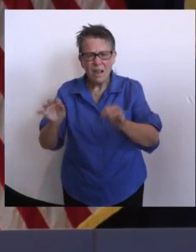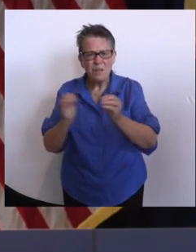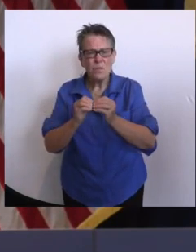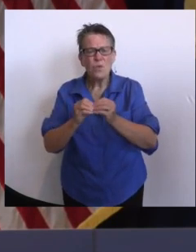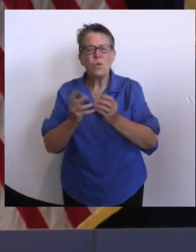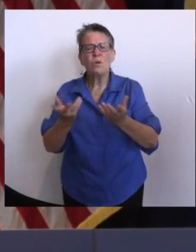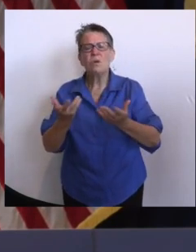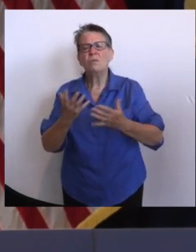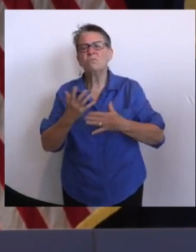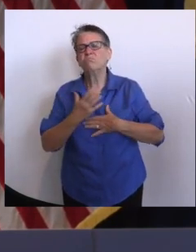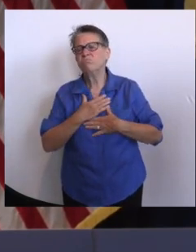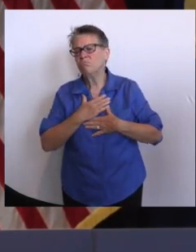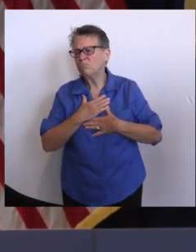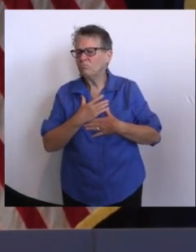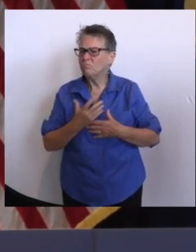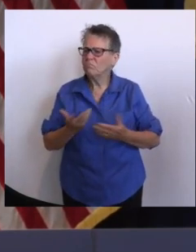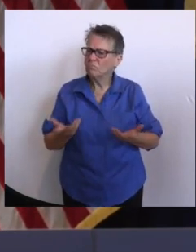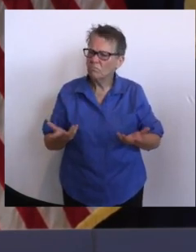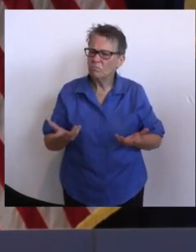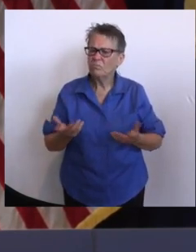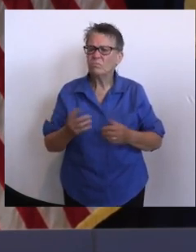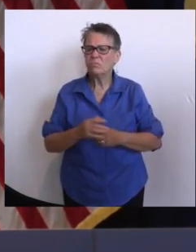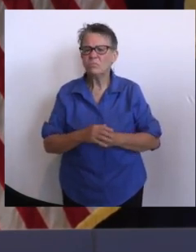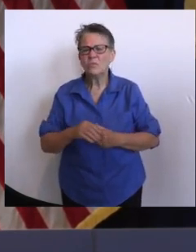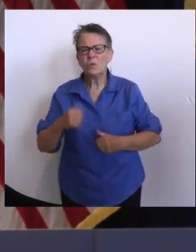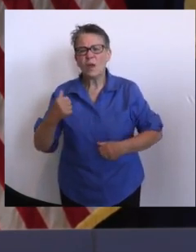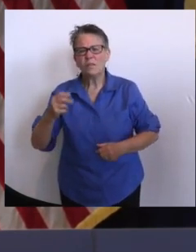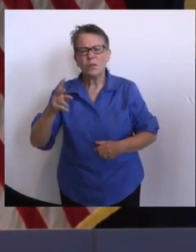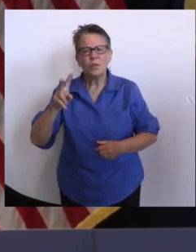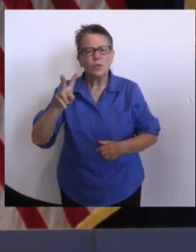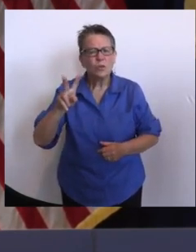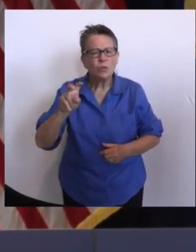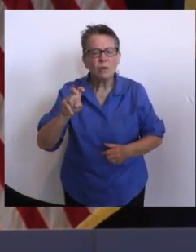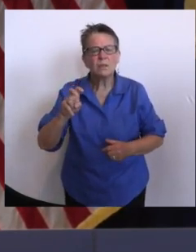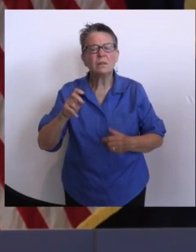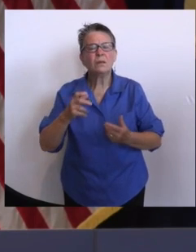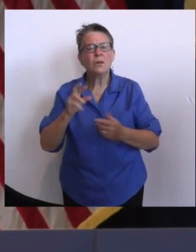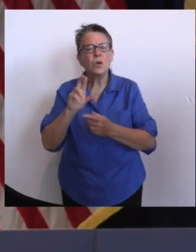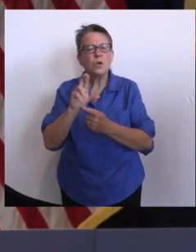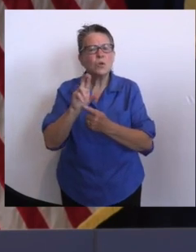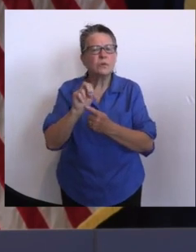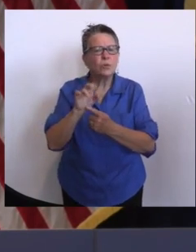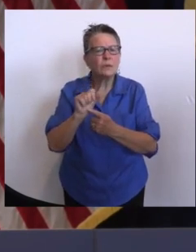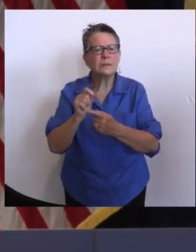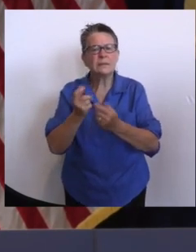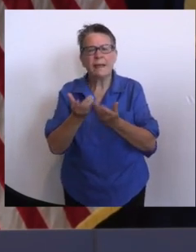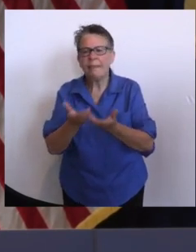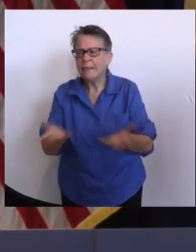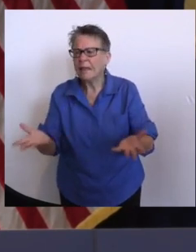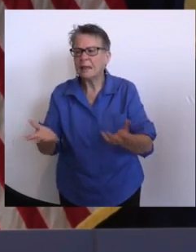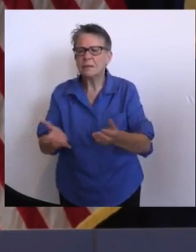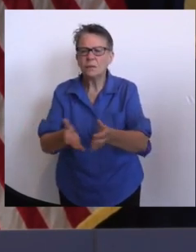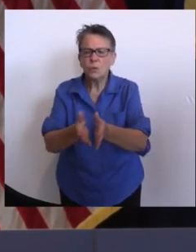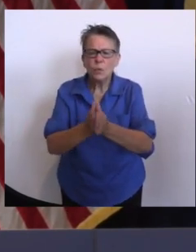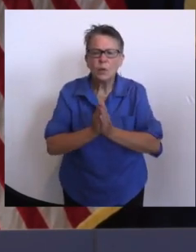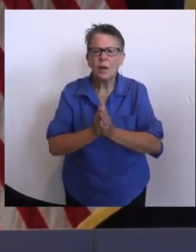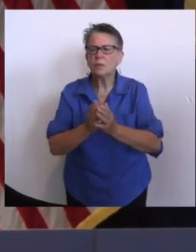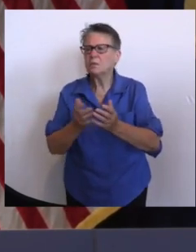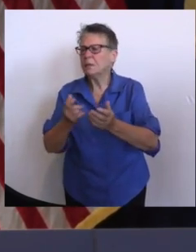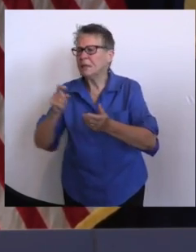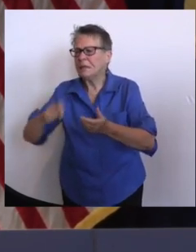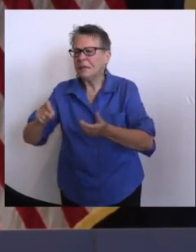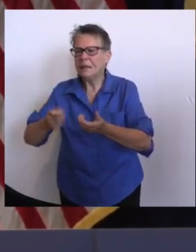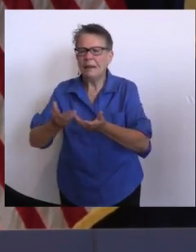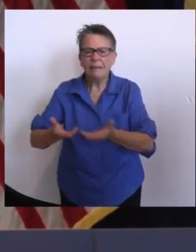which range from aviation, high water vehicles, debris management, chainsaw teams, ambulance strike teams. So